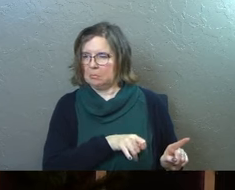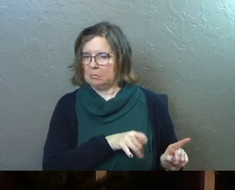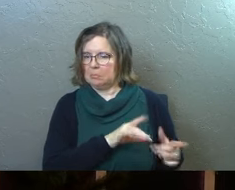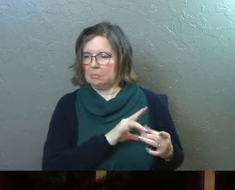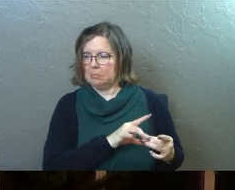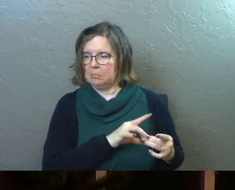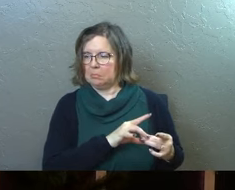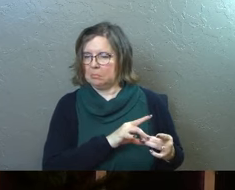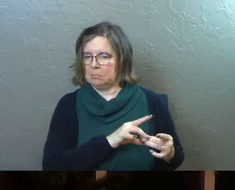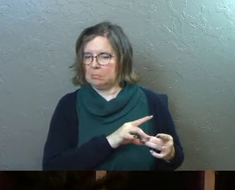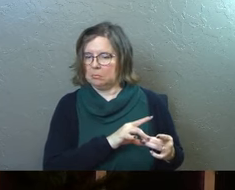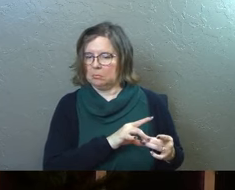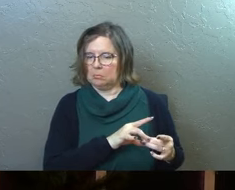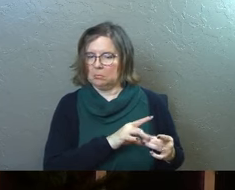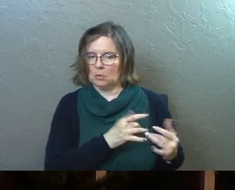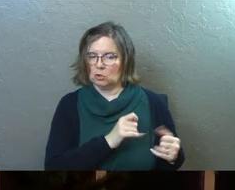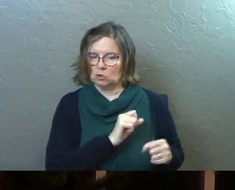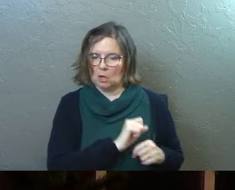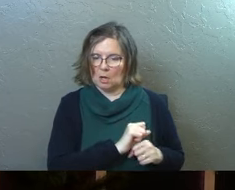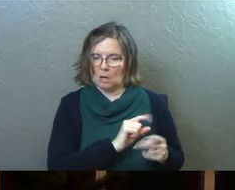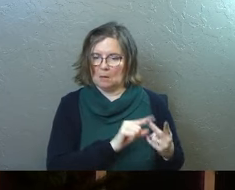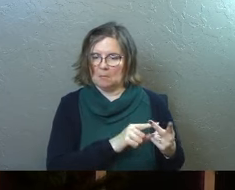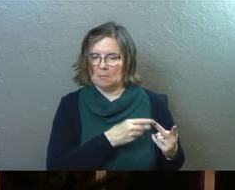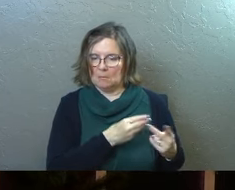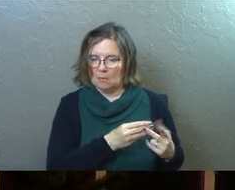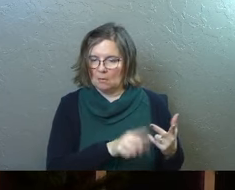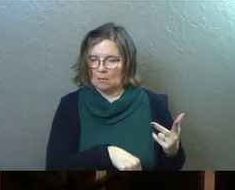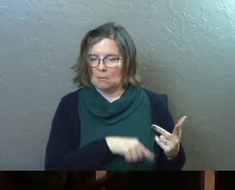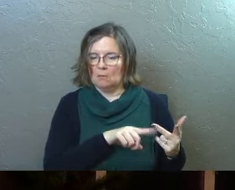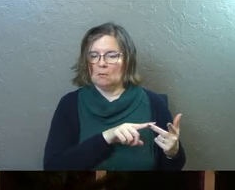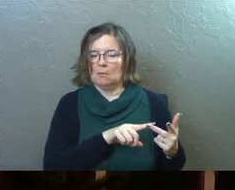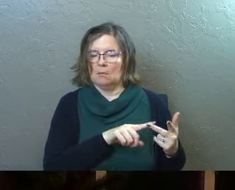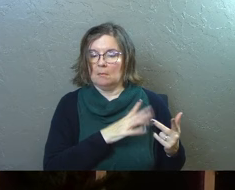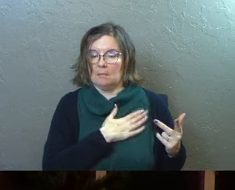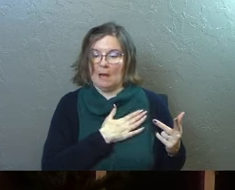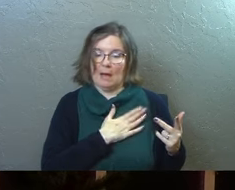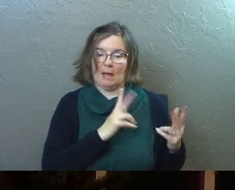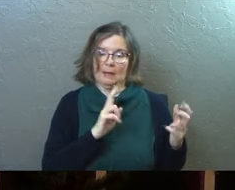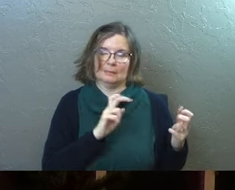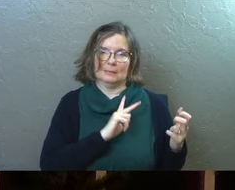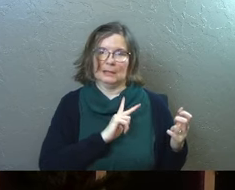attached am I to my current job, to my current money, to my current King?